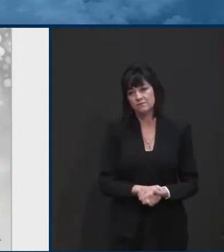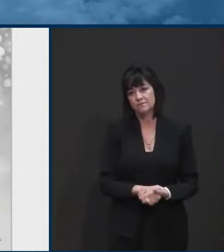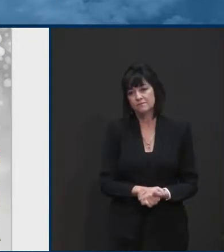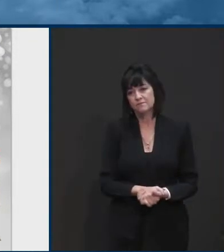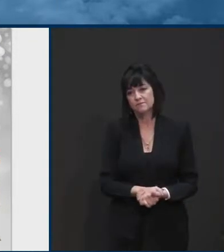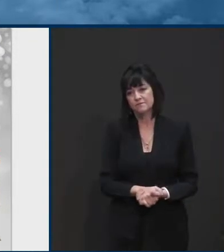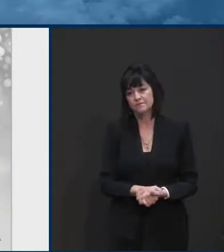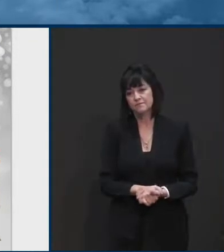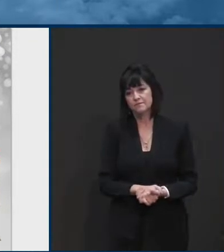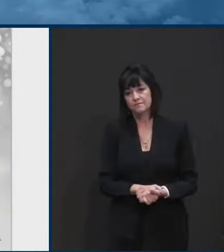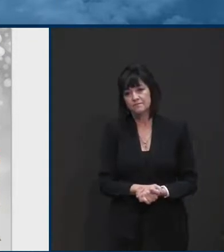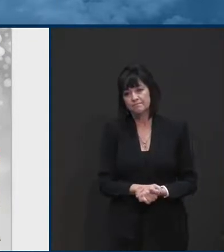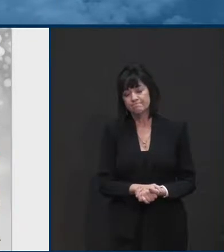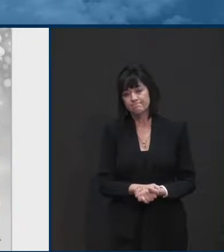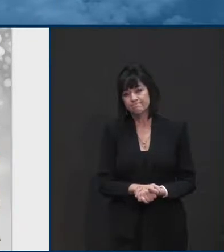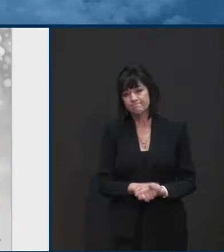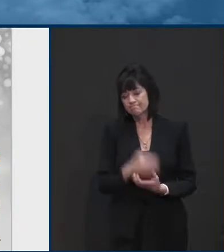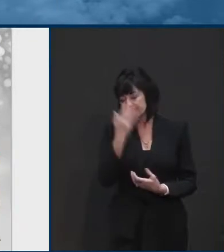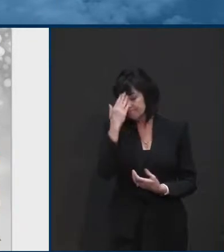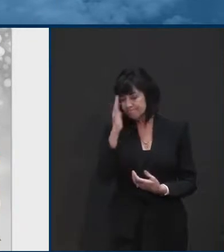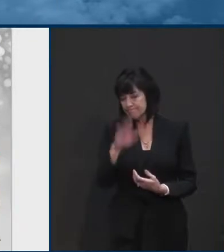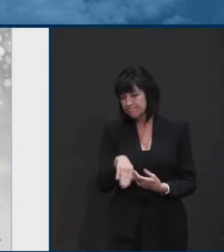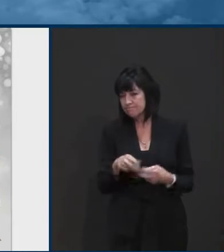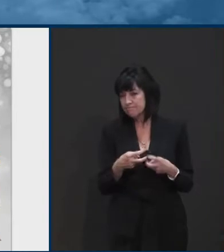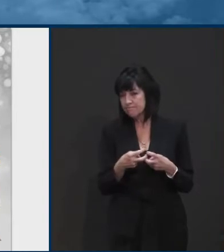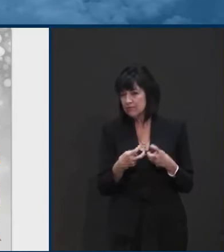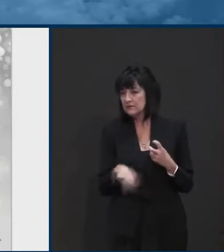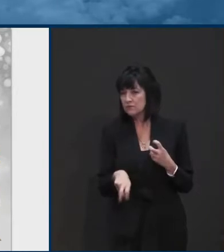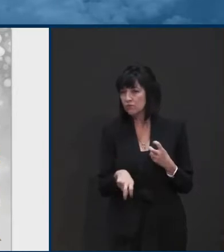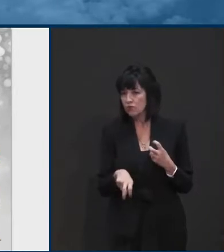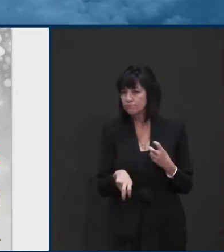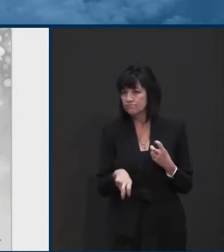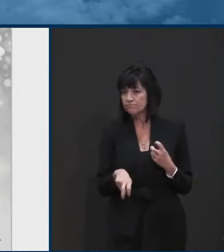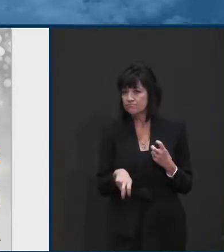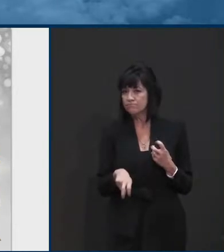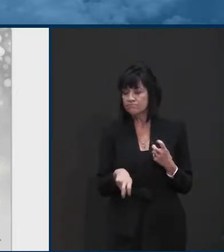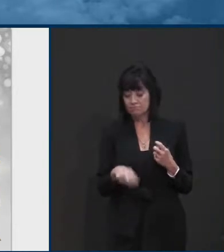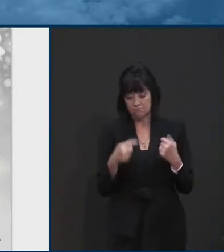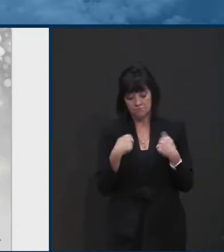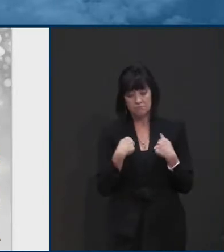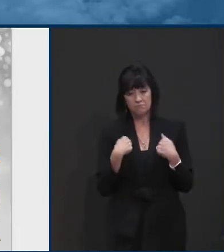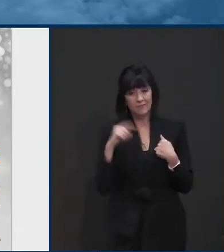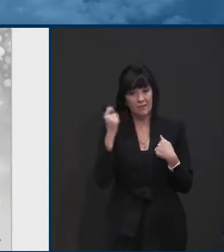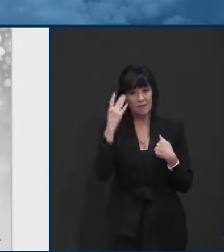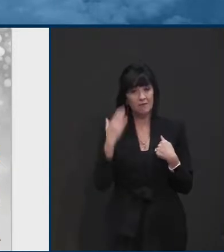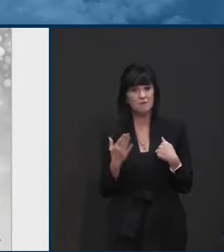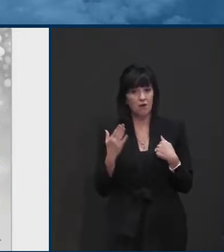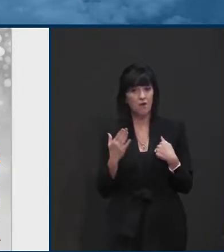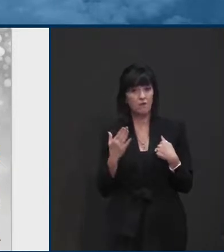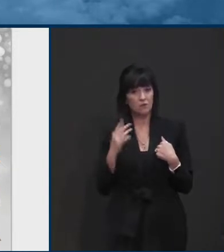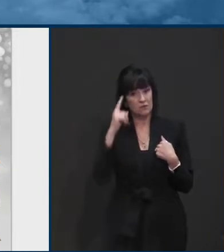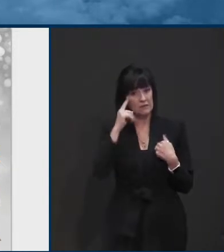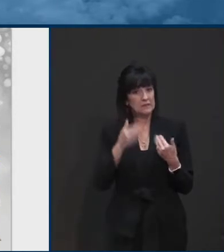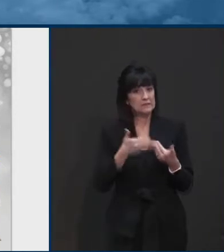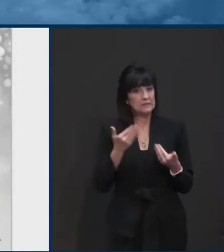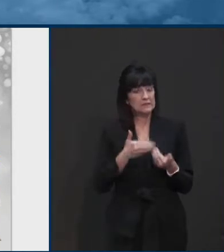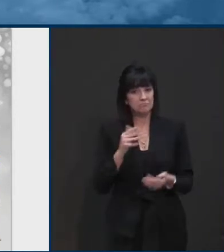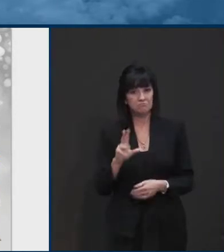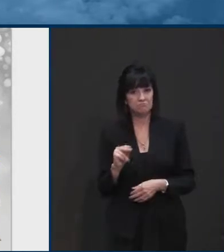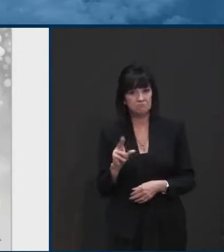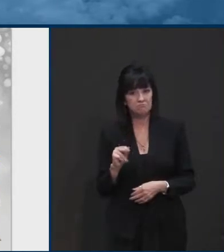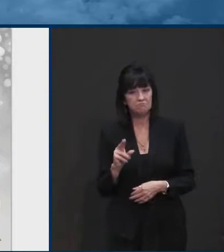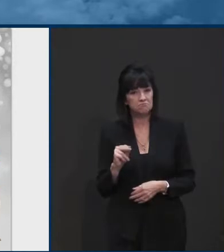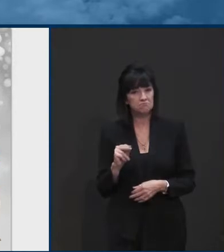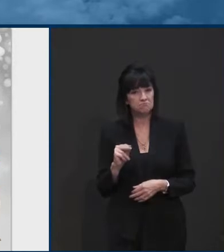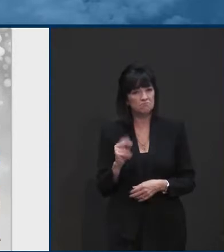I know this is difficult and it's difficult for me as governor to have to decide to, to